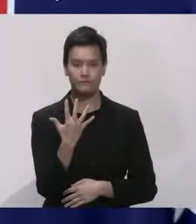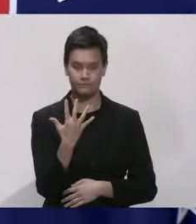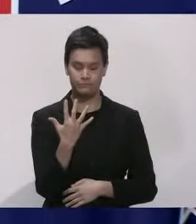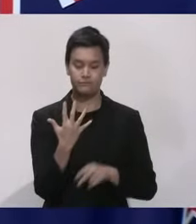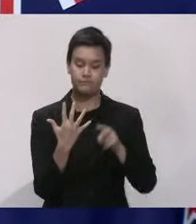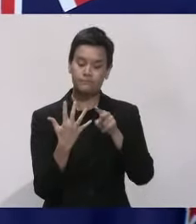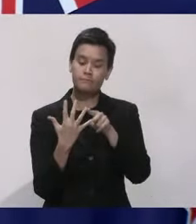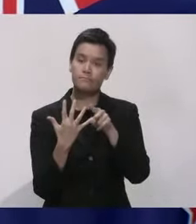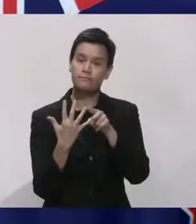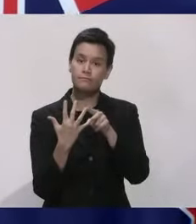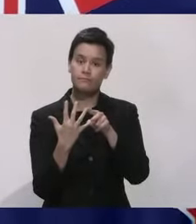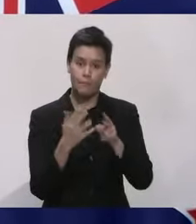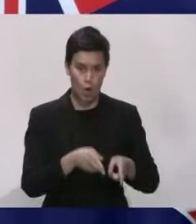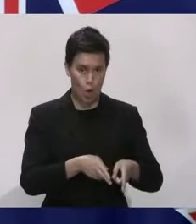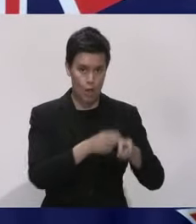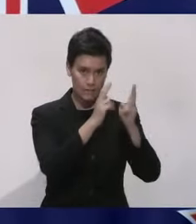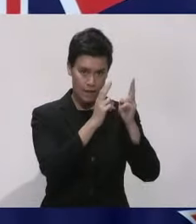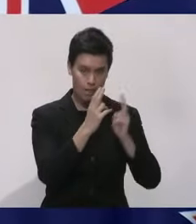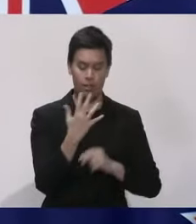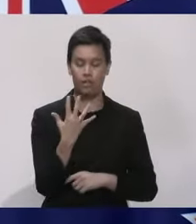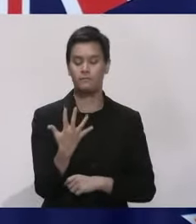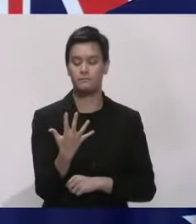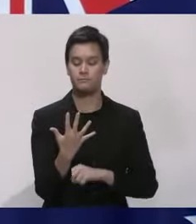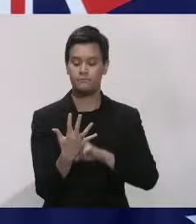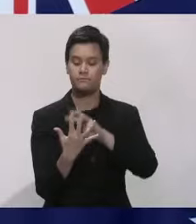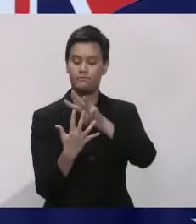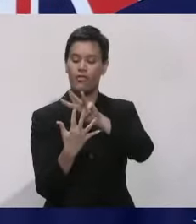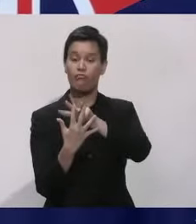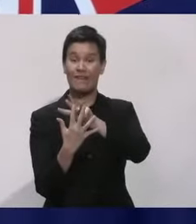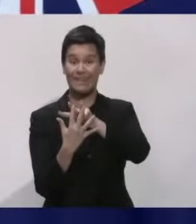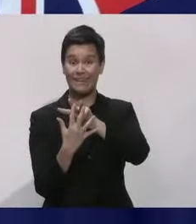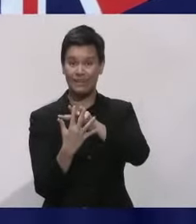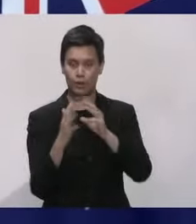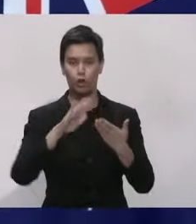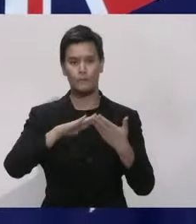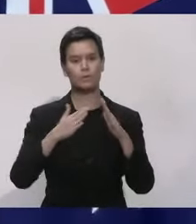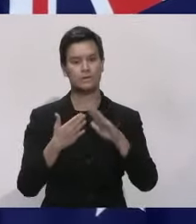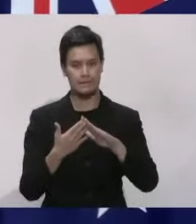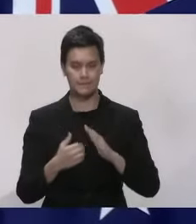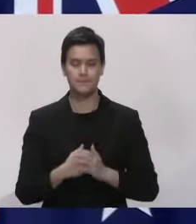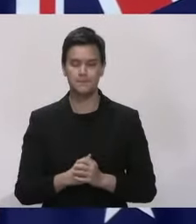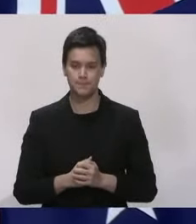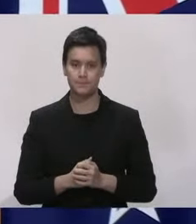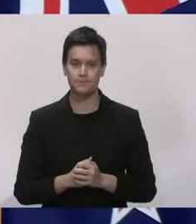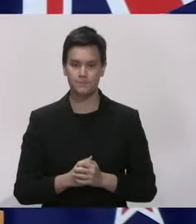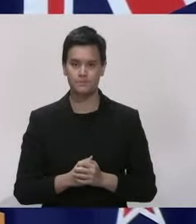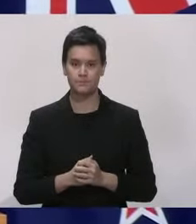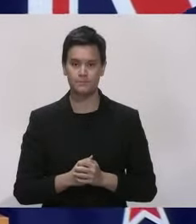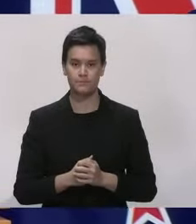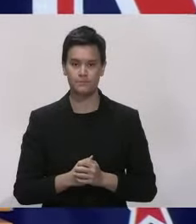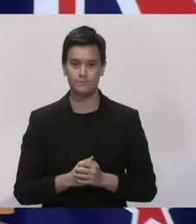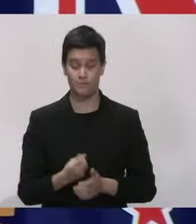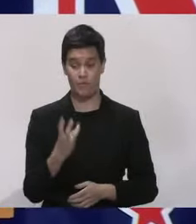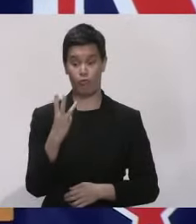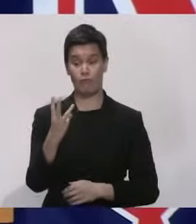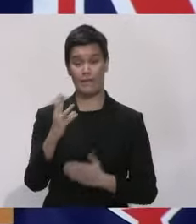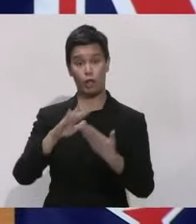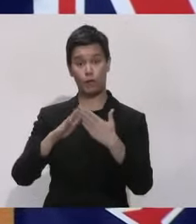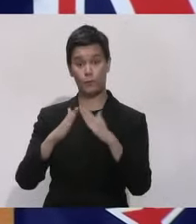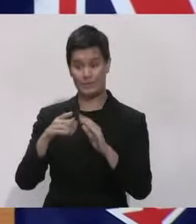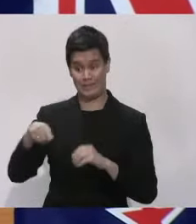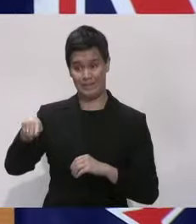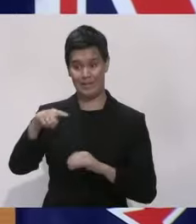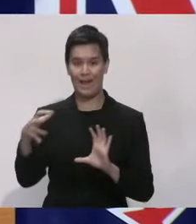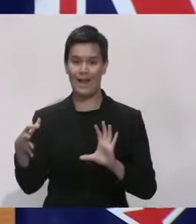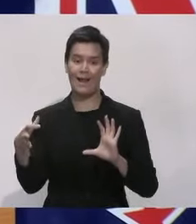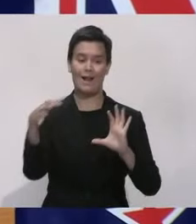Two are in managed isolation and quarantine and three are community cases. The three community cases are all